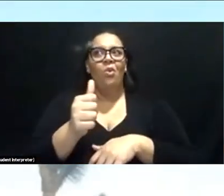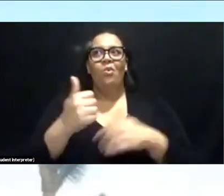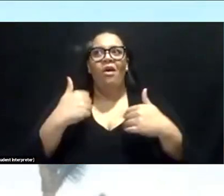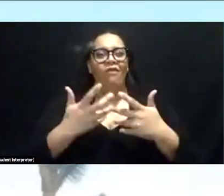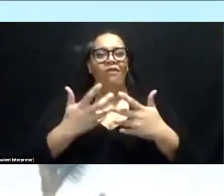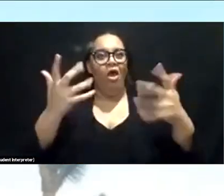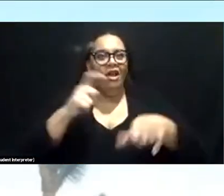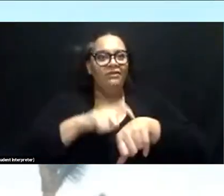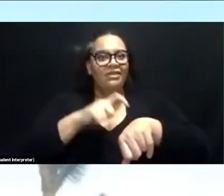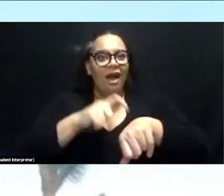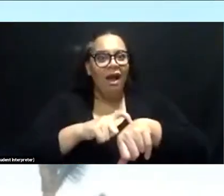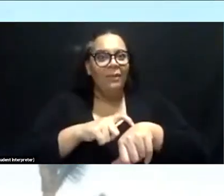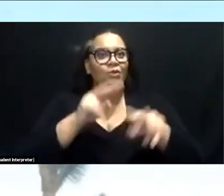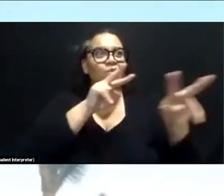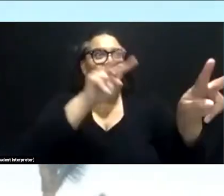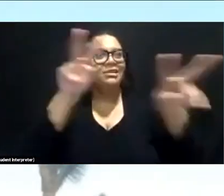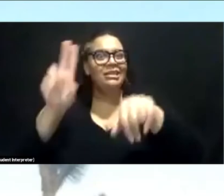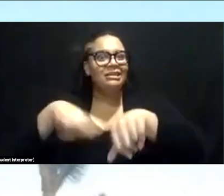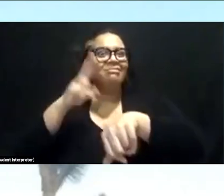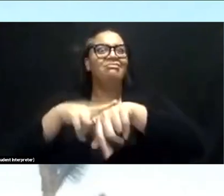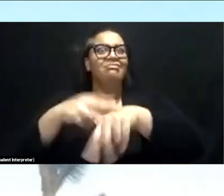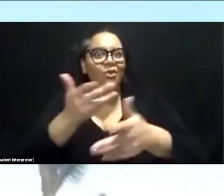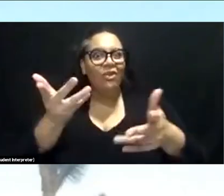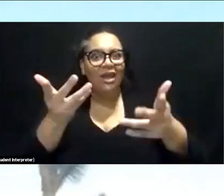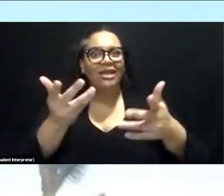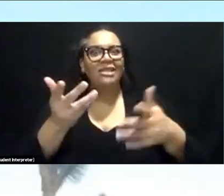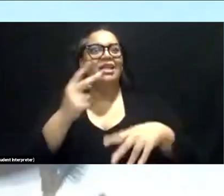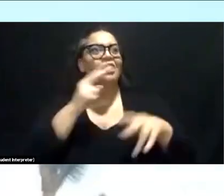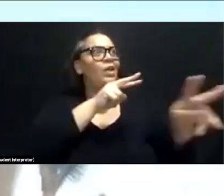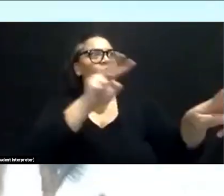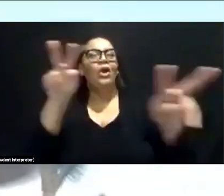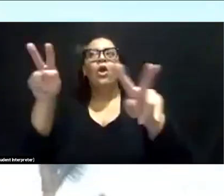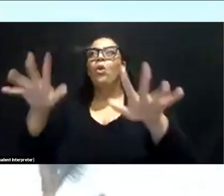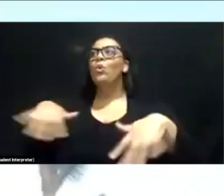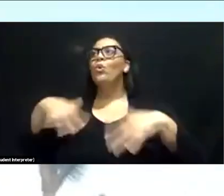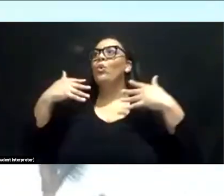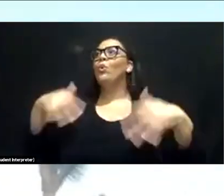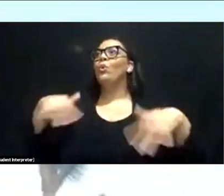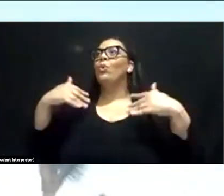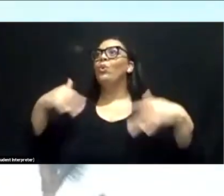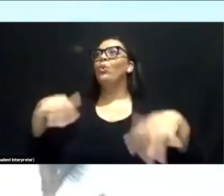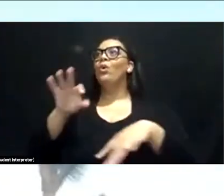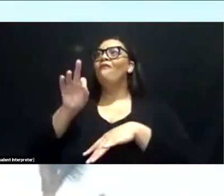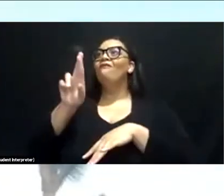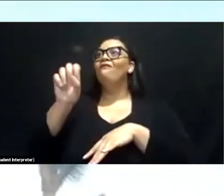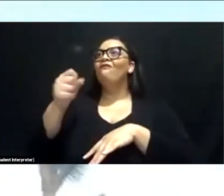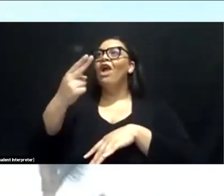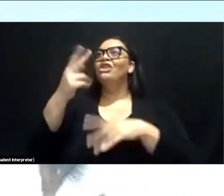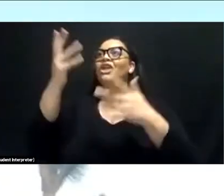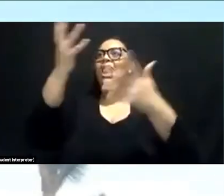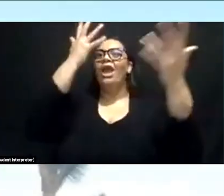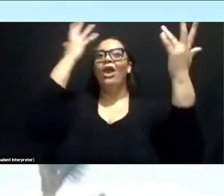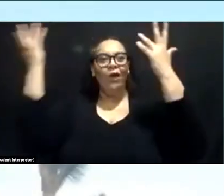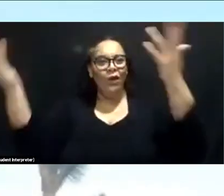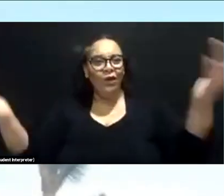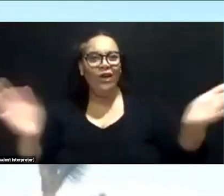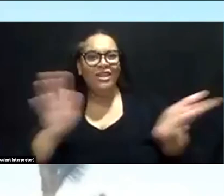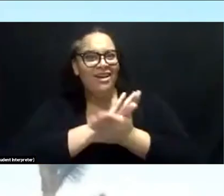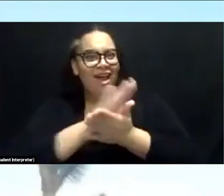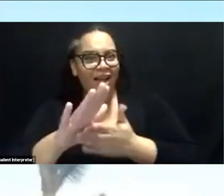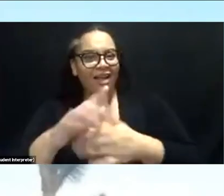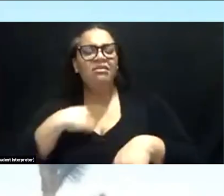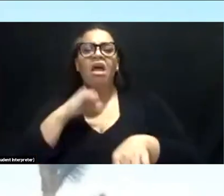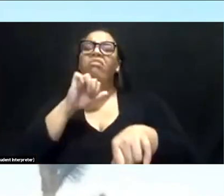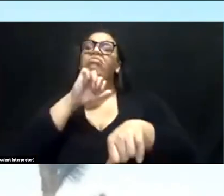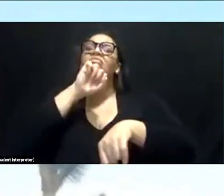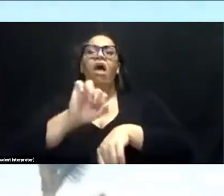get off the bus. And they're like, they always say, ah, it's so fresh. Oh, the fresh air. It's very sweet. So I love working with kids and I